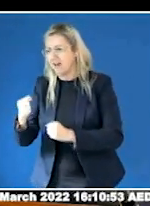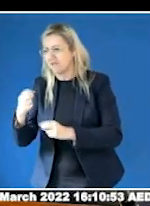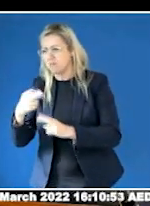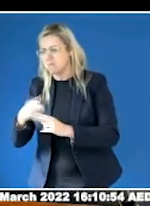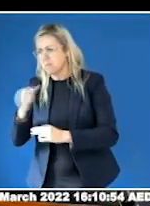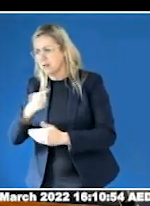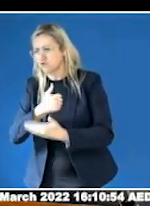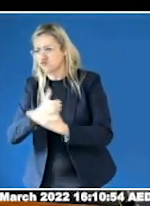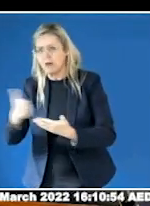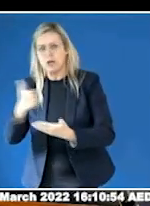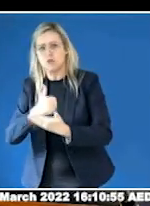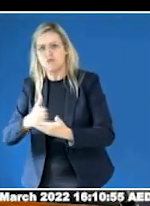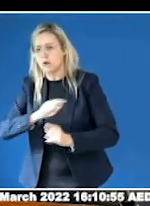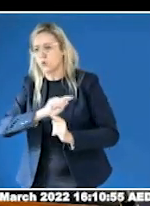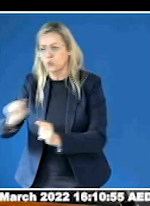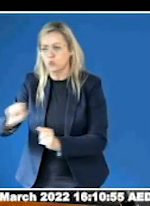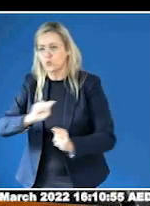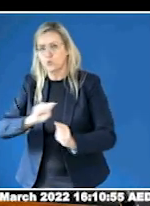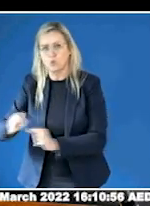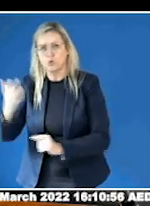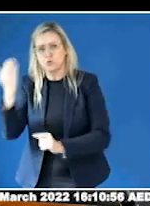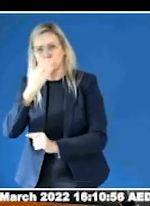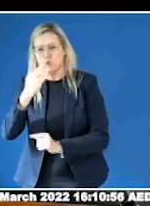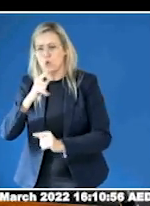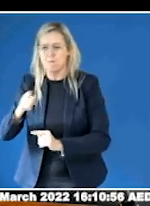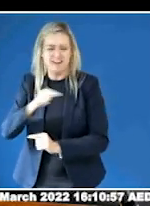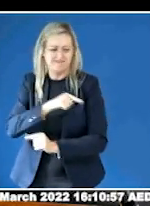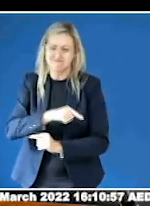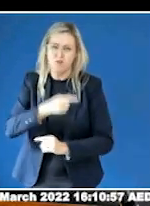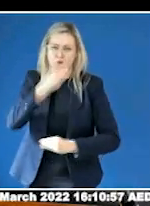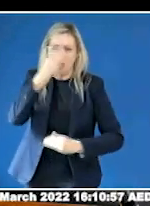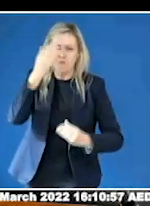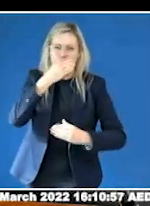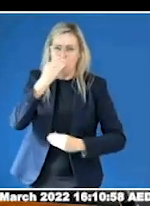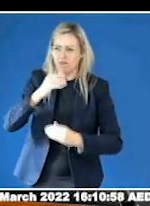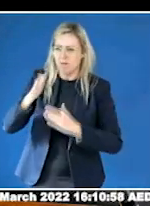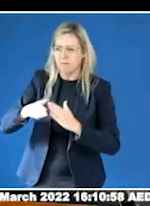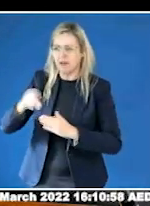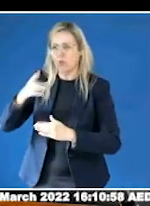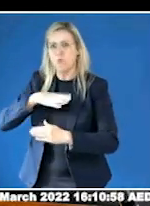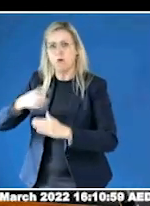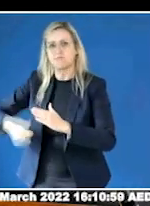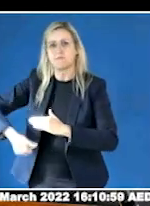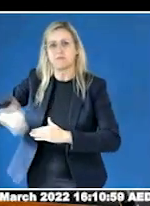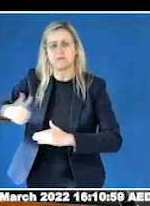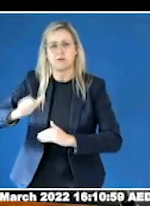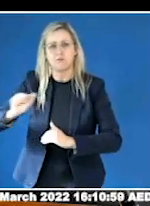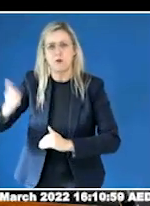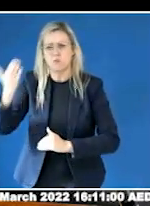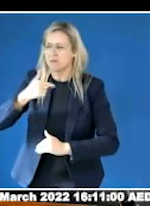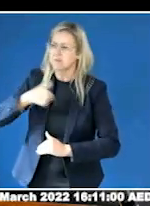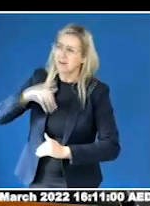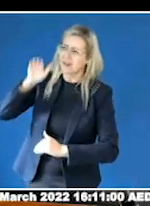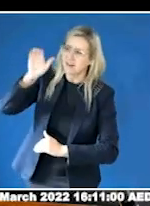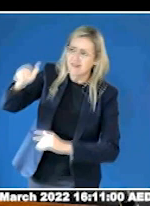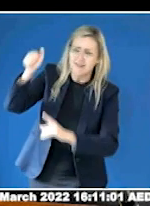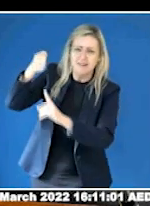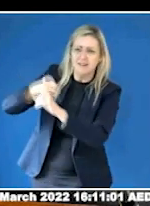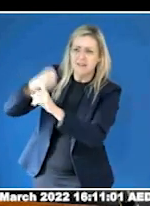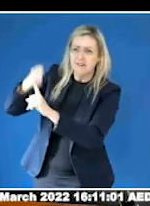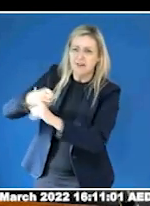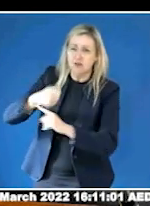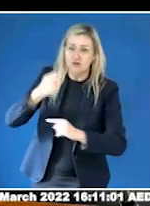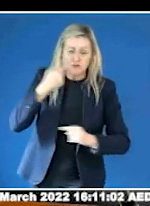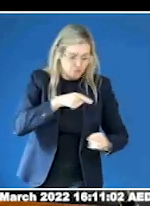rule. This was despite her maintaining a B average, them knowing her diagnosis and us getting letters of support regarding her